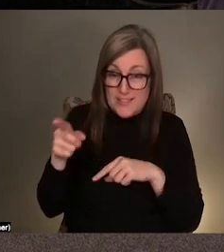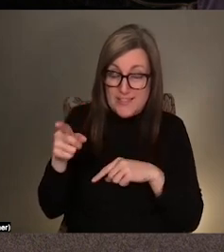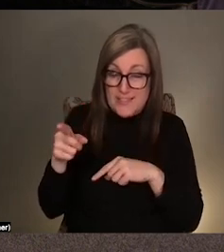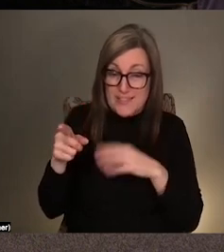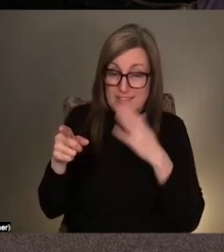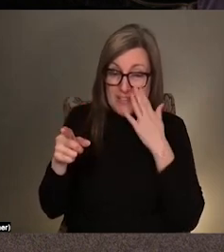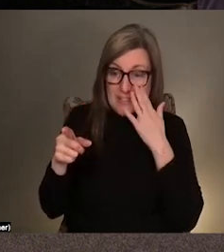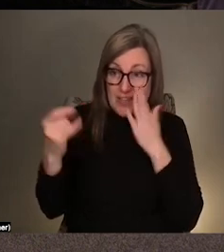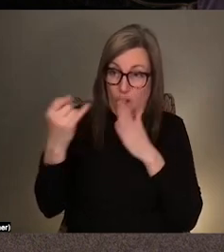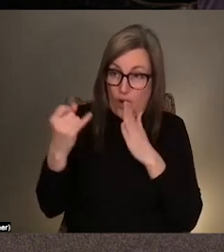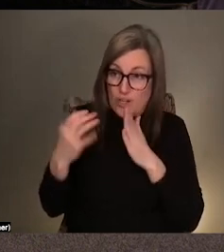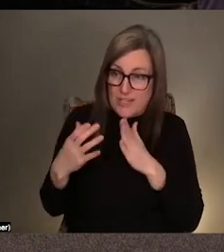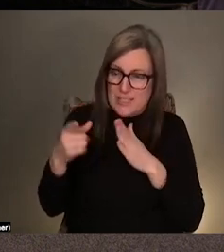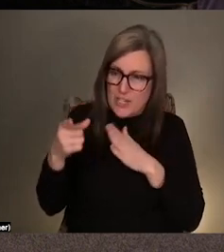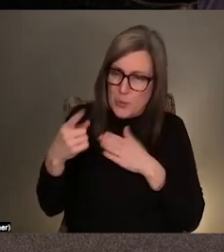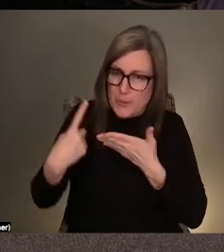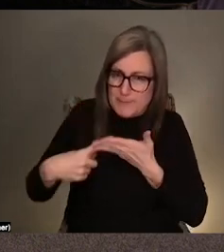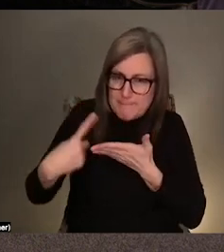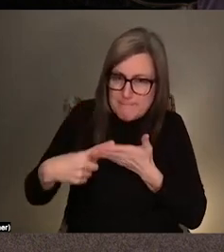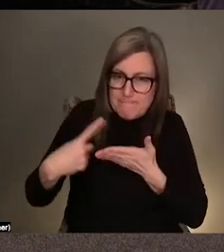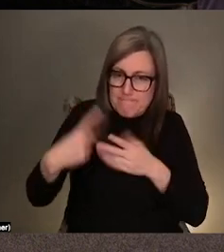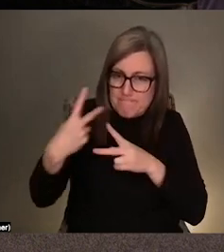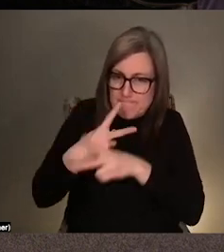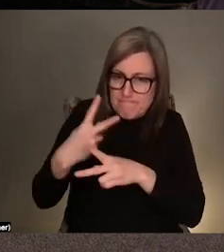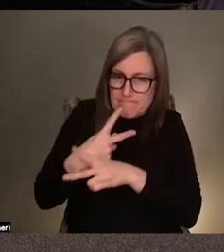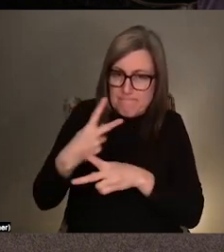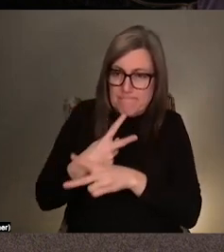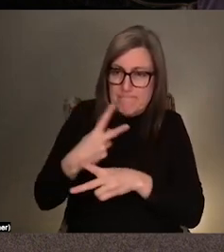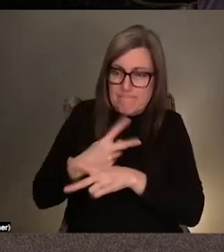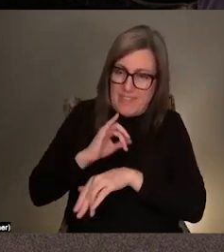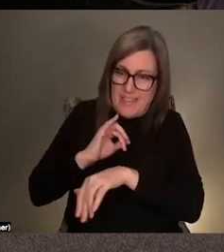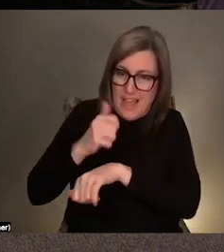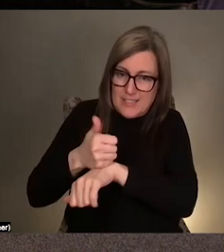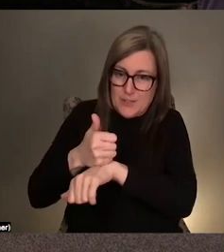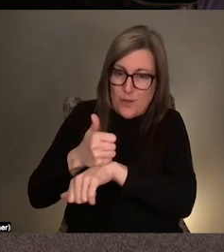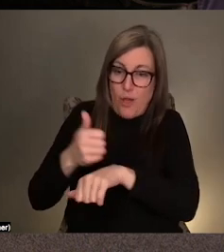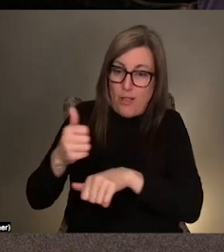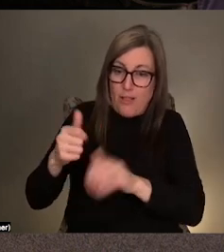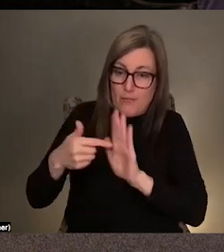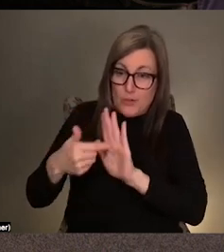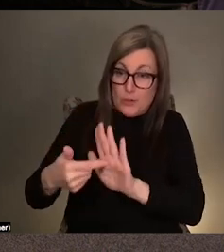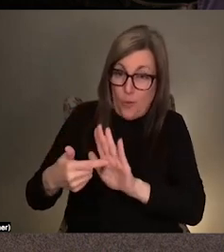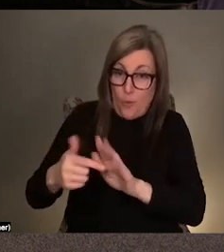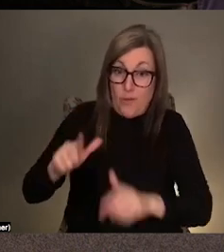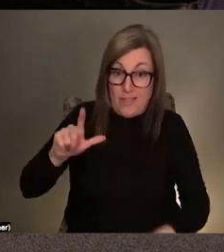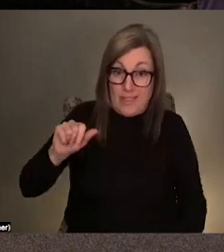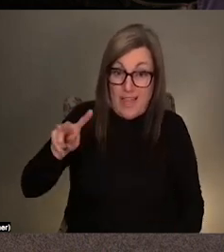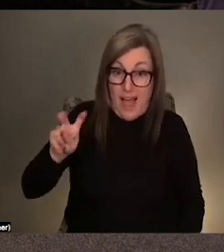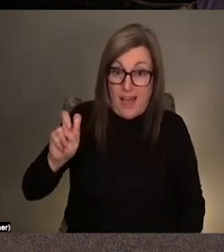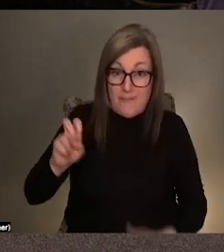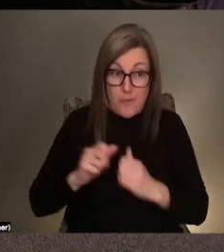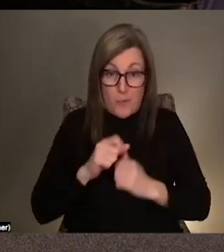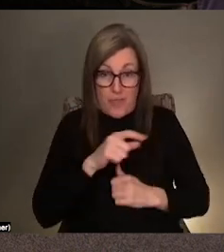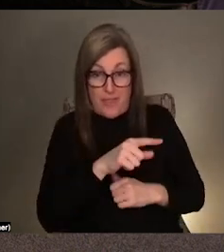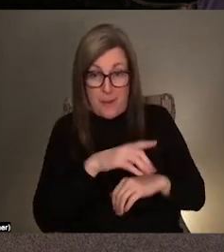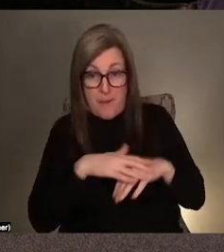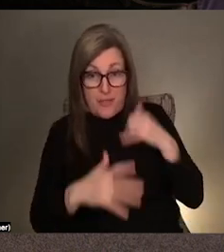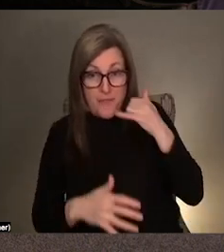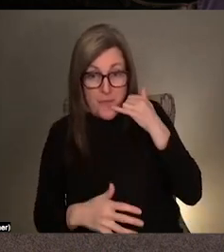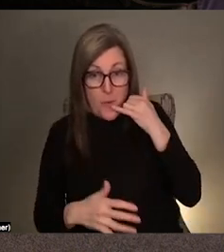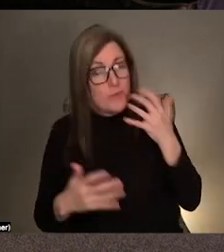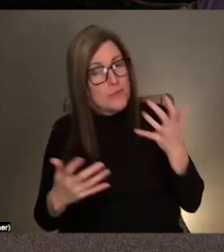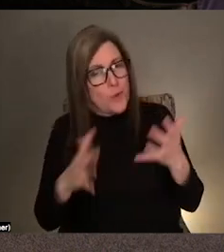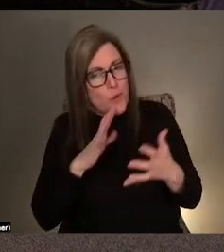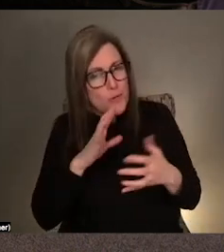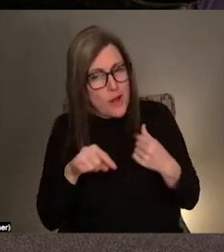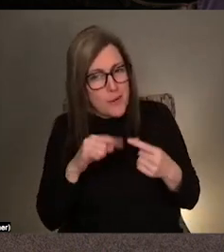workshopping the install of the show live with them. And so maybe you could talk a little bit about